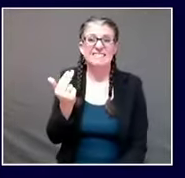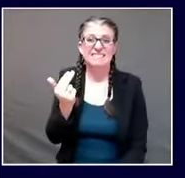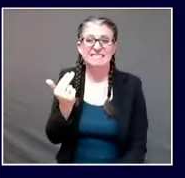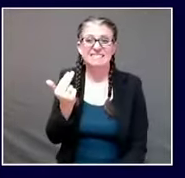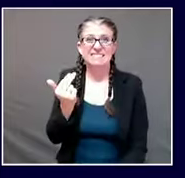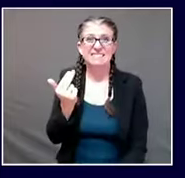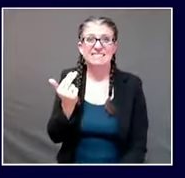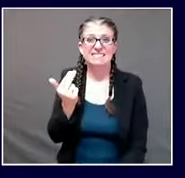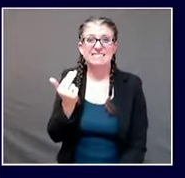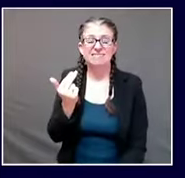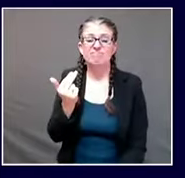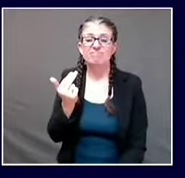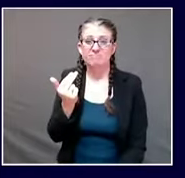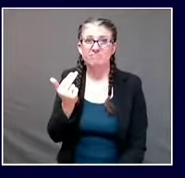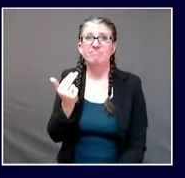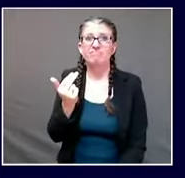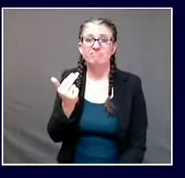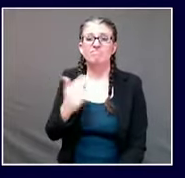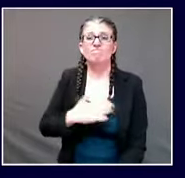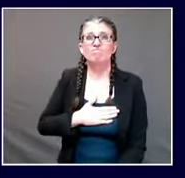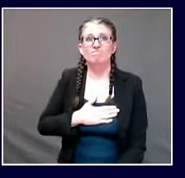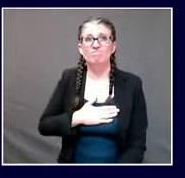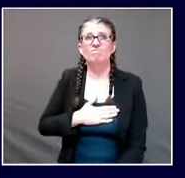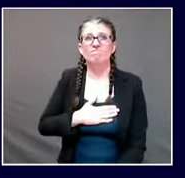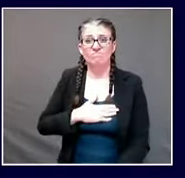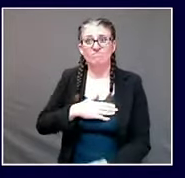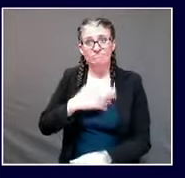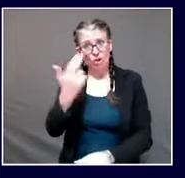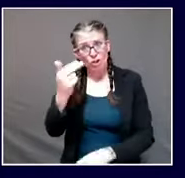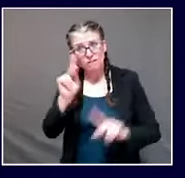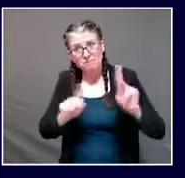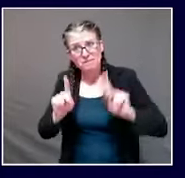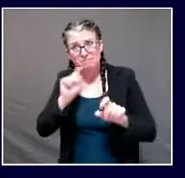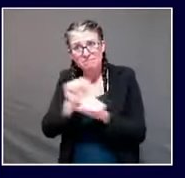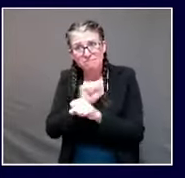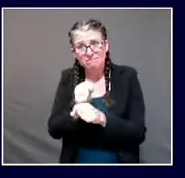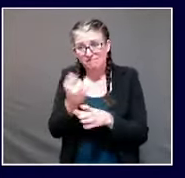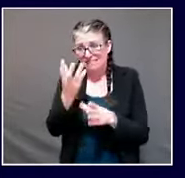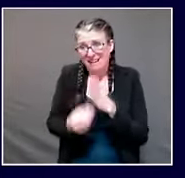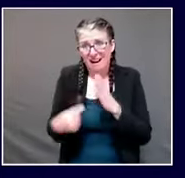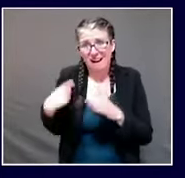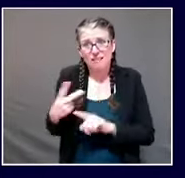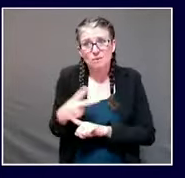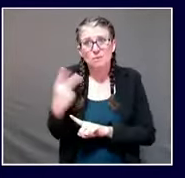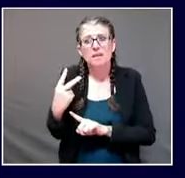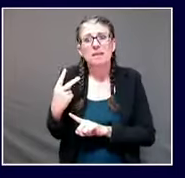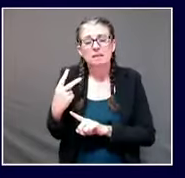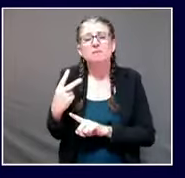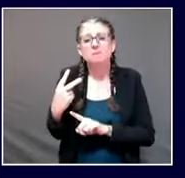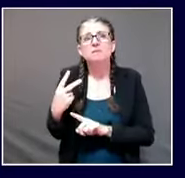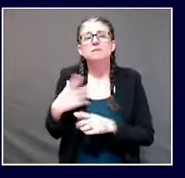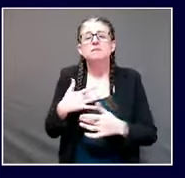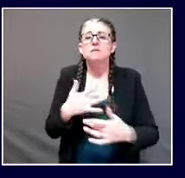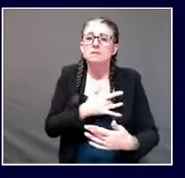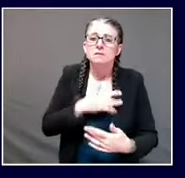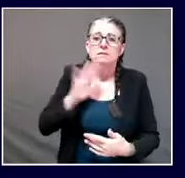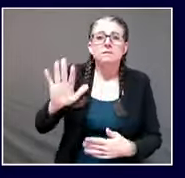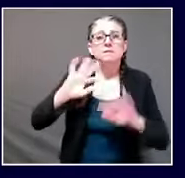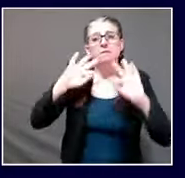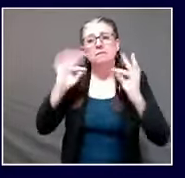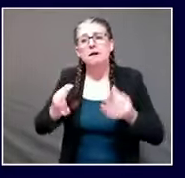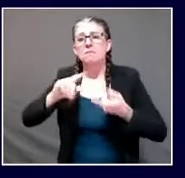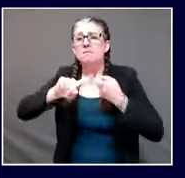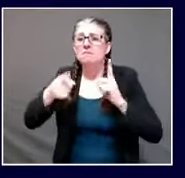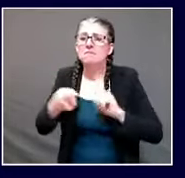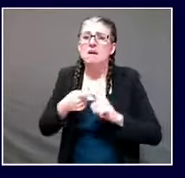extend our deepest condolences to the families, friends, and communities of all of these